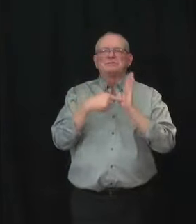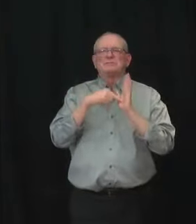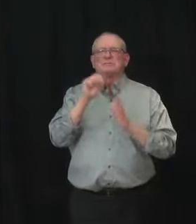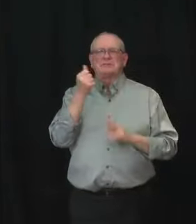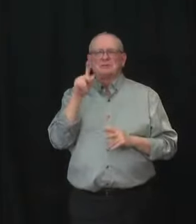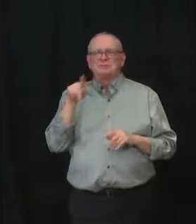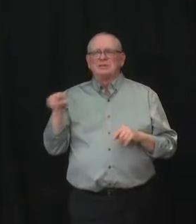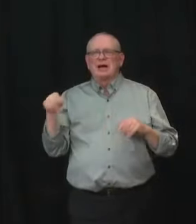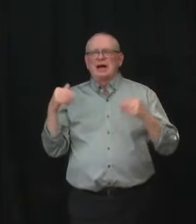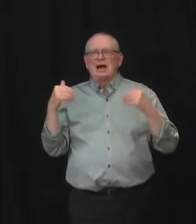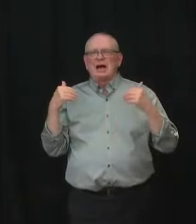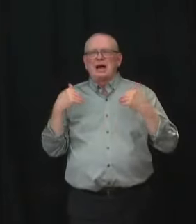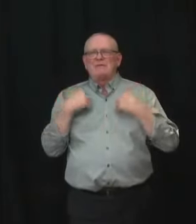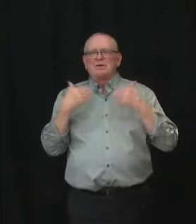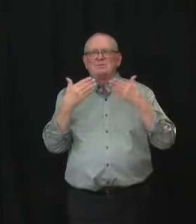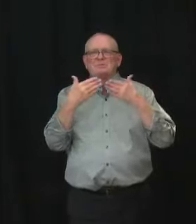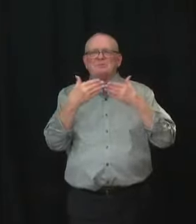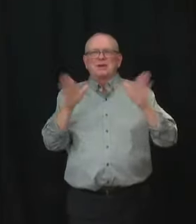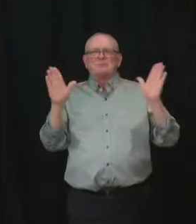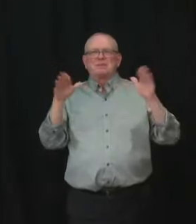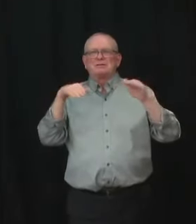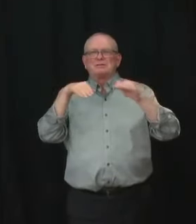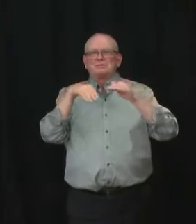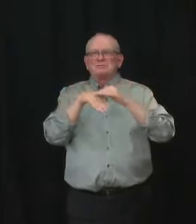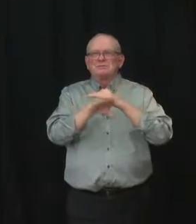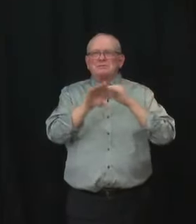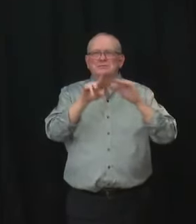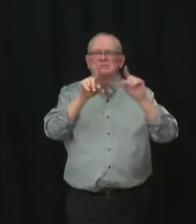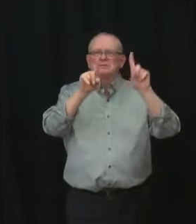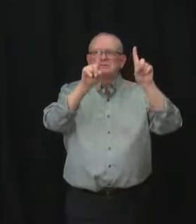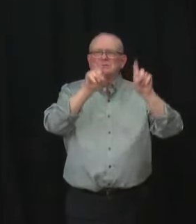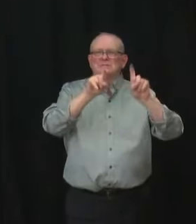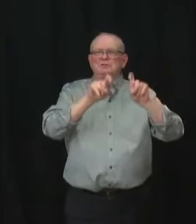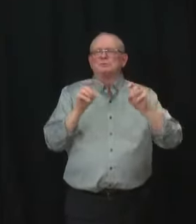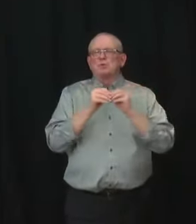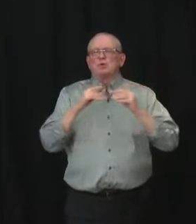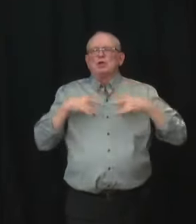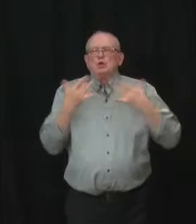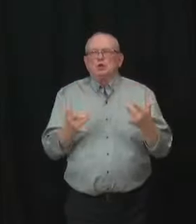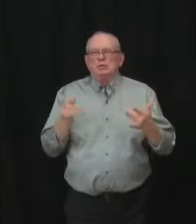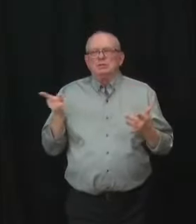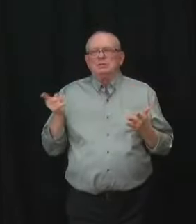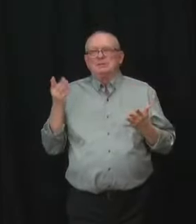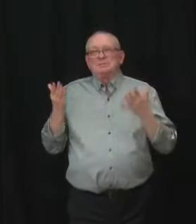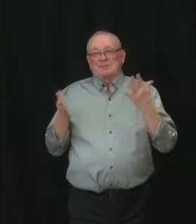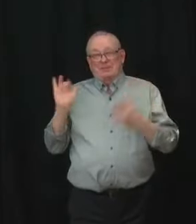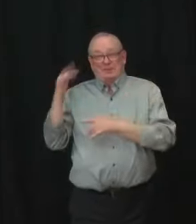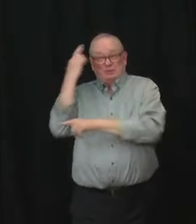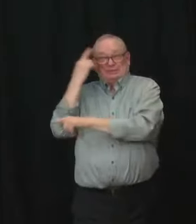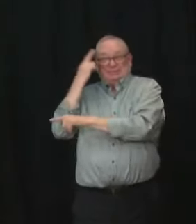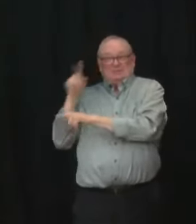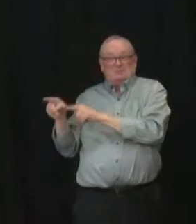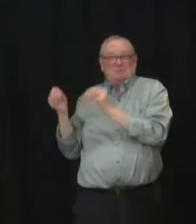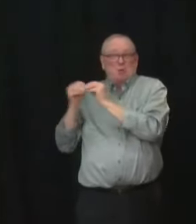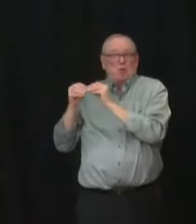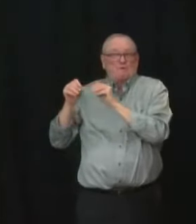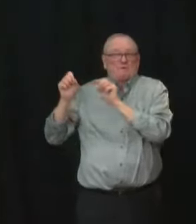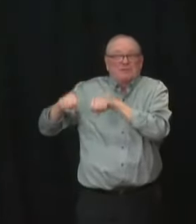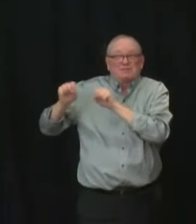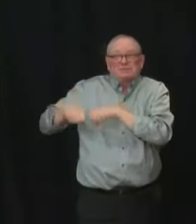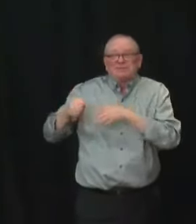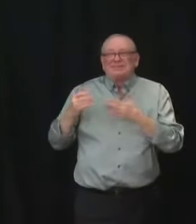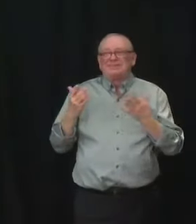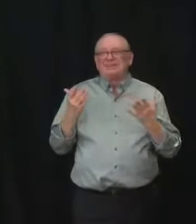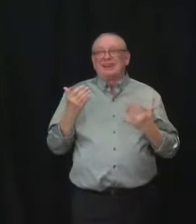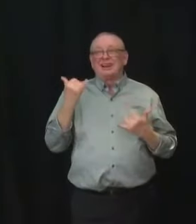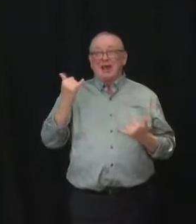access to tests earlier on than we did, that may explain some of it. At this point in time, I know that the federal government is distributing it on